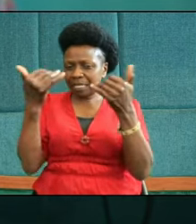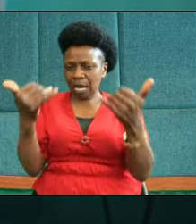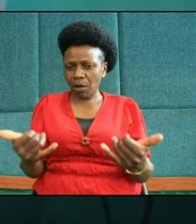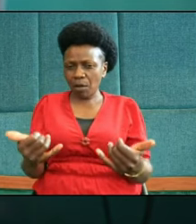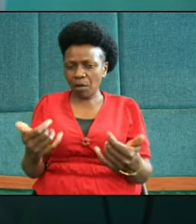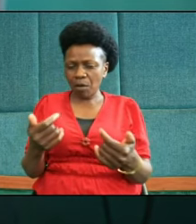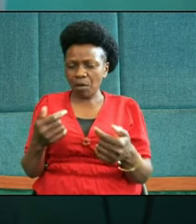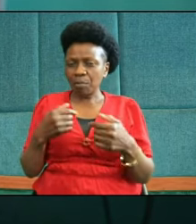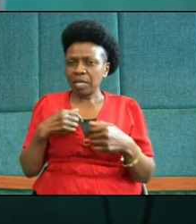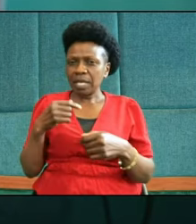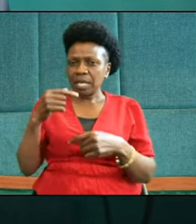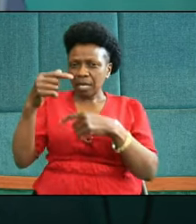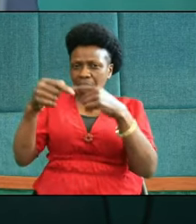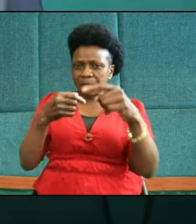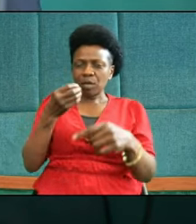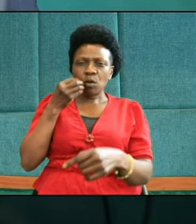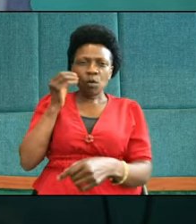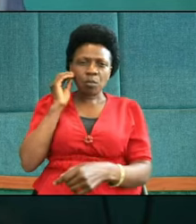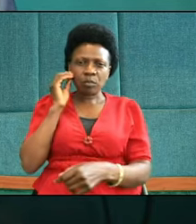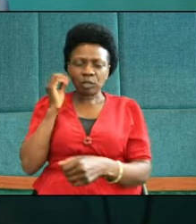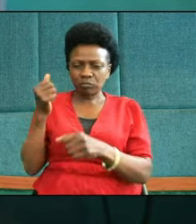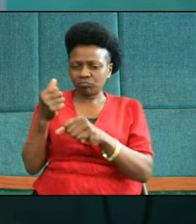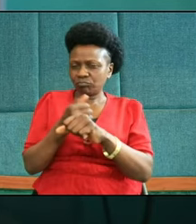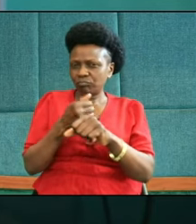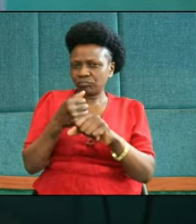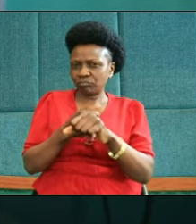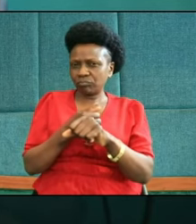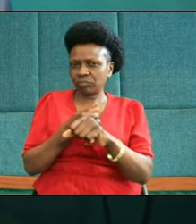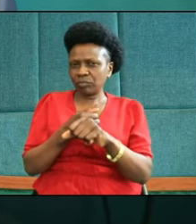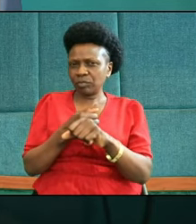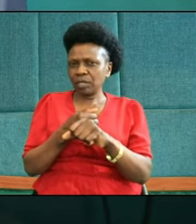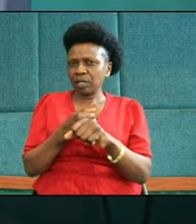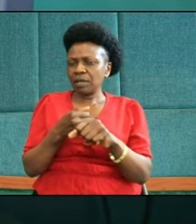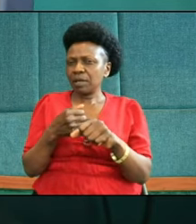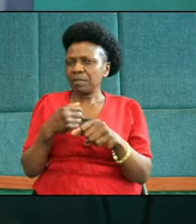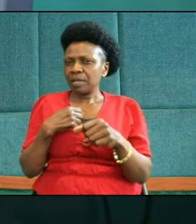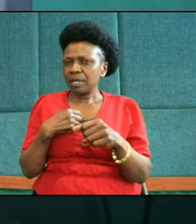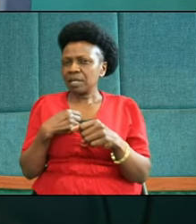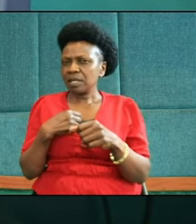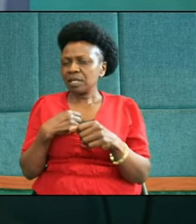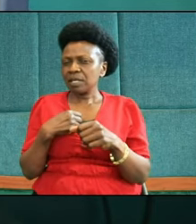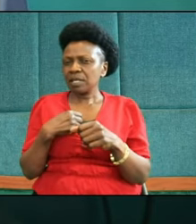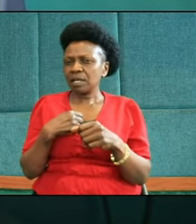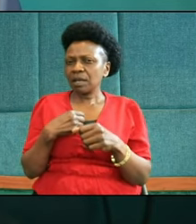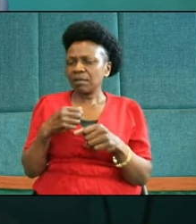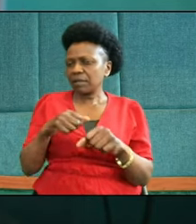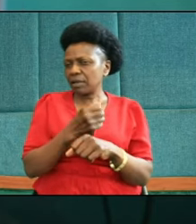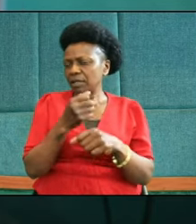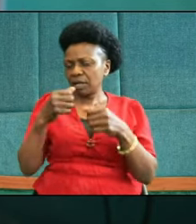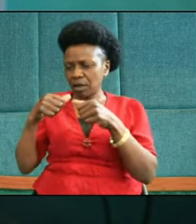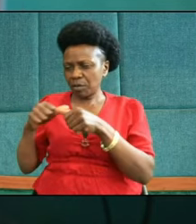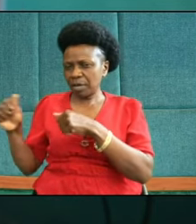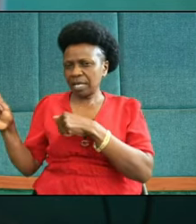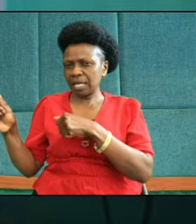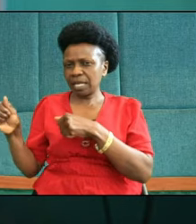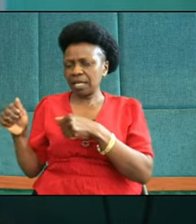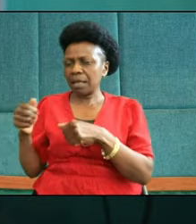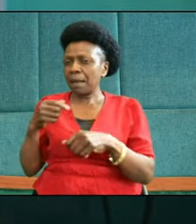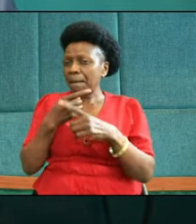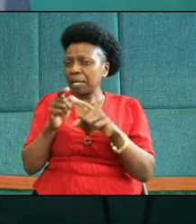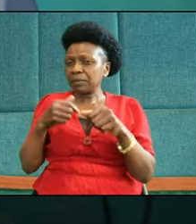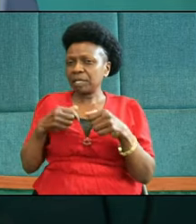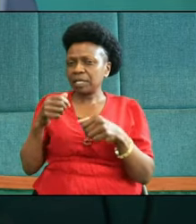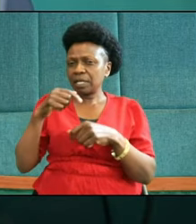The path of sin too long I have trod, Lord, I'm coming home. Or he's challenging the